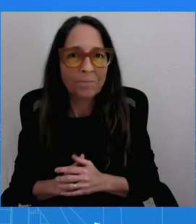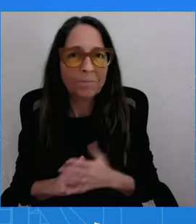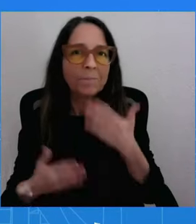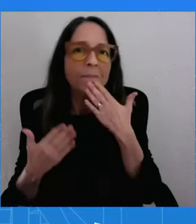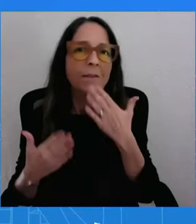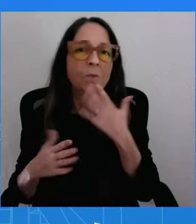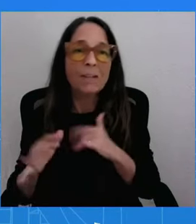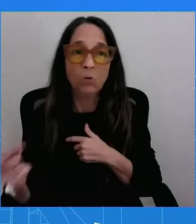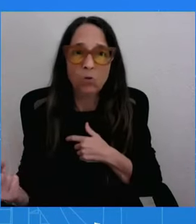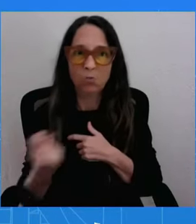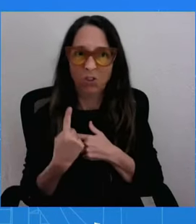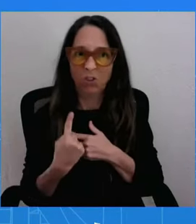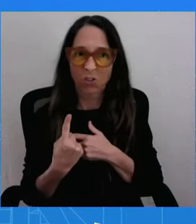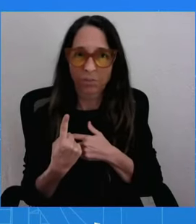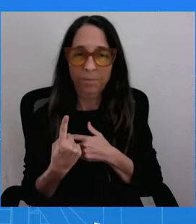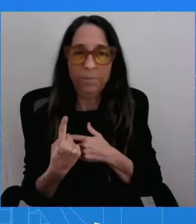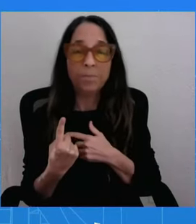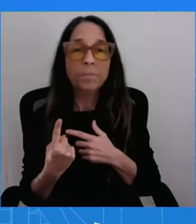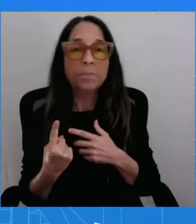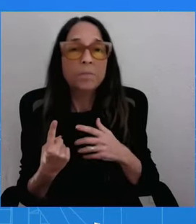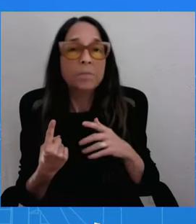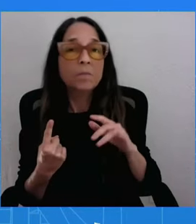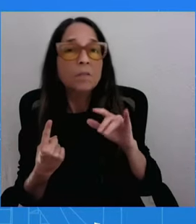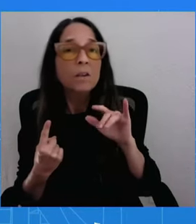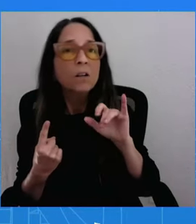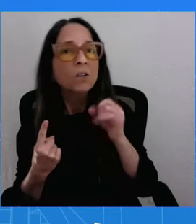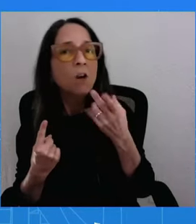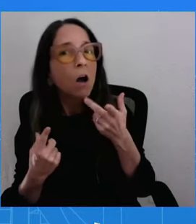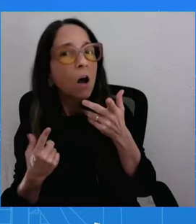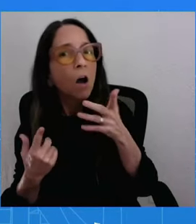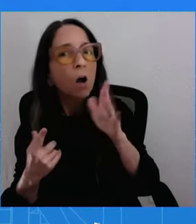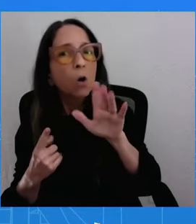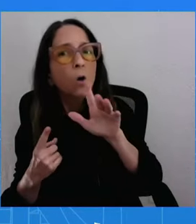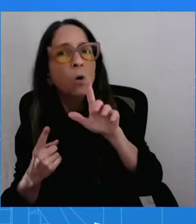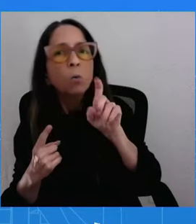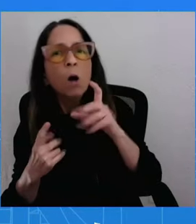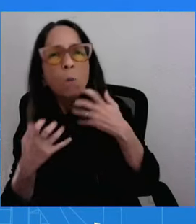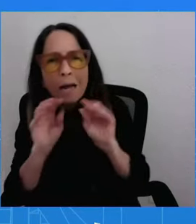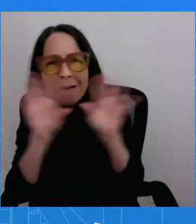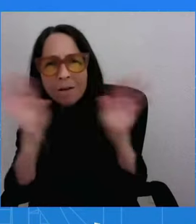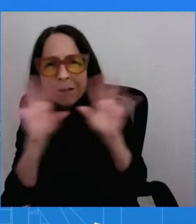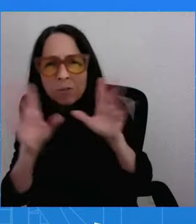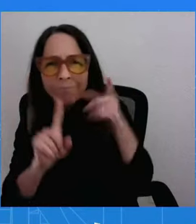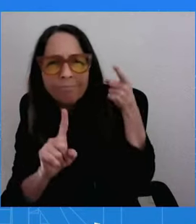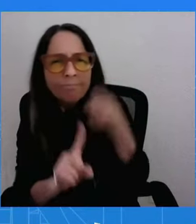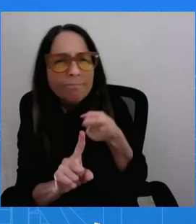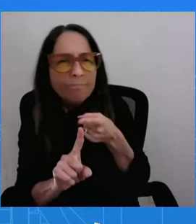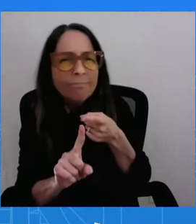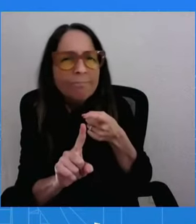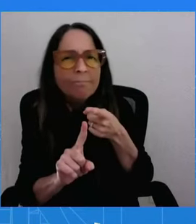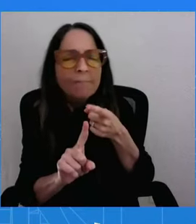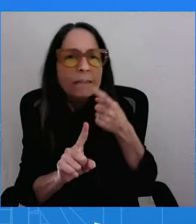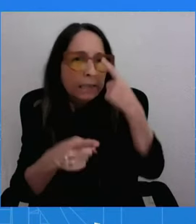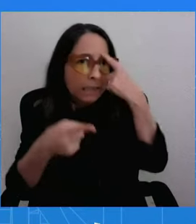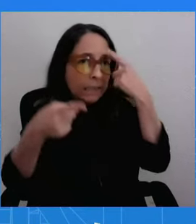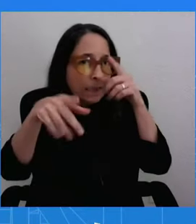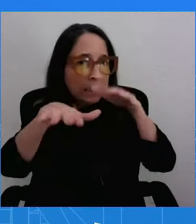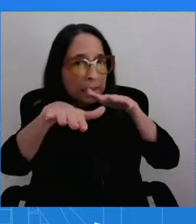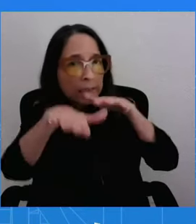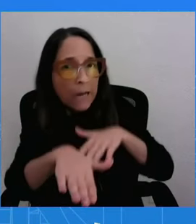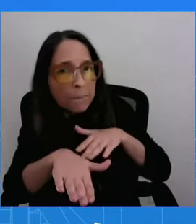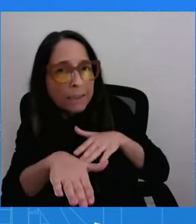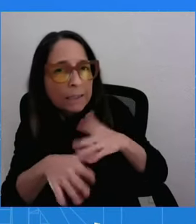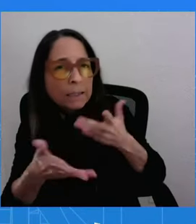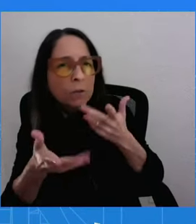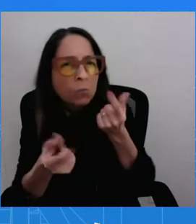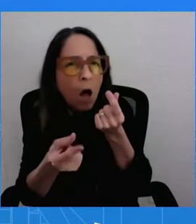question from earlier on about the Steele deal, can you say there has been reporting out there saying the president is prepared to